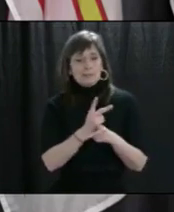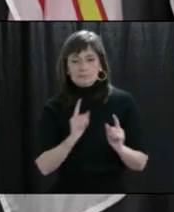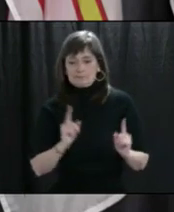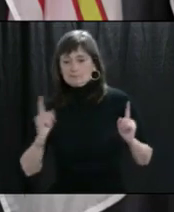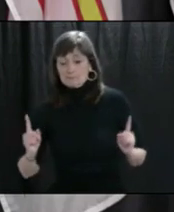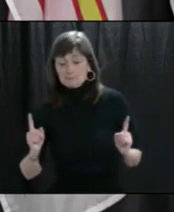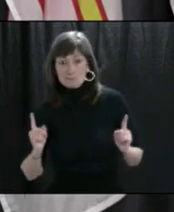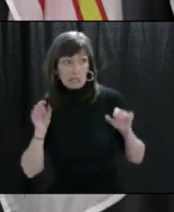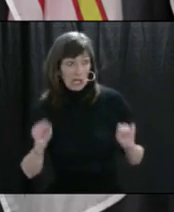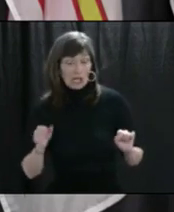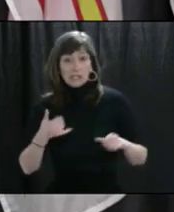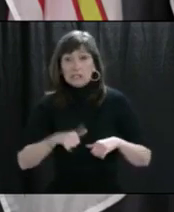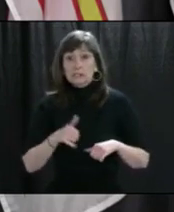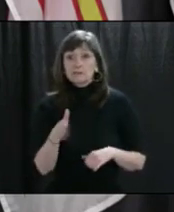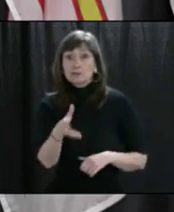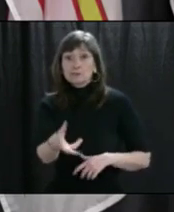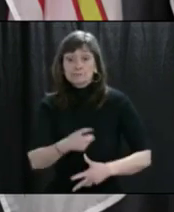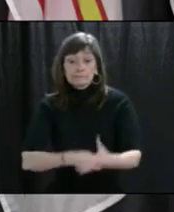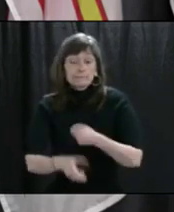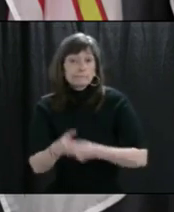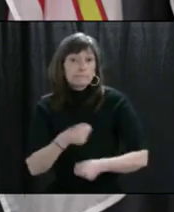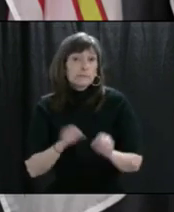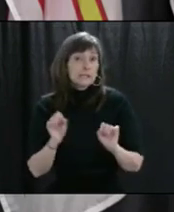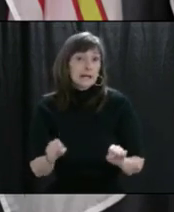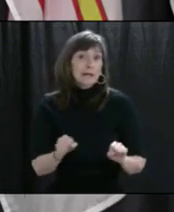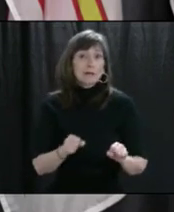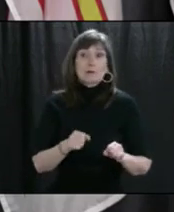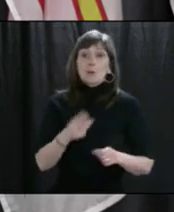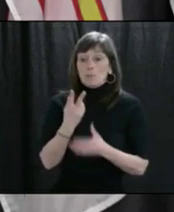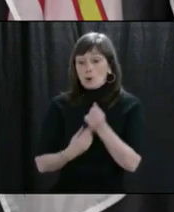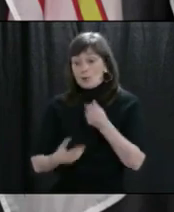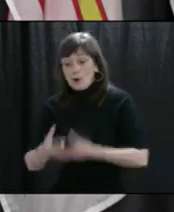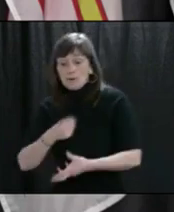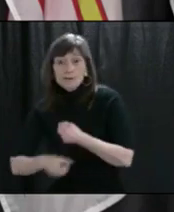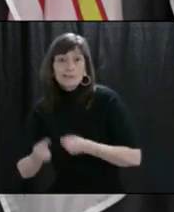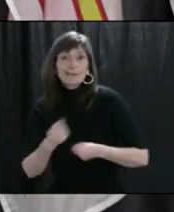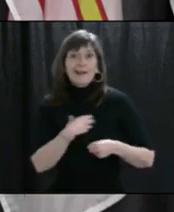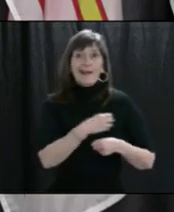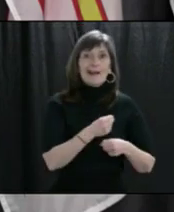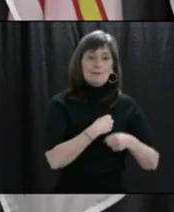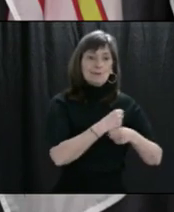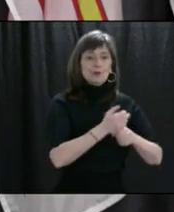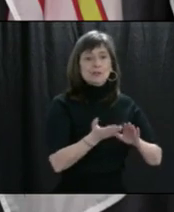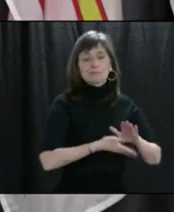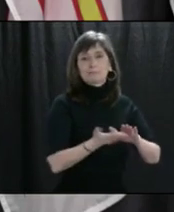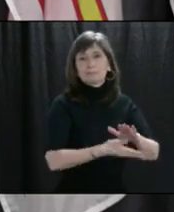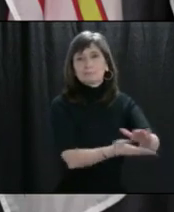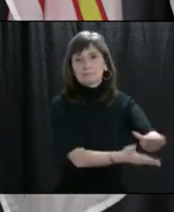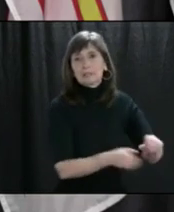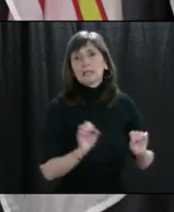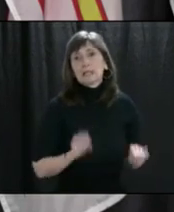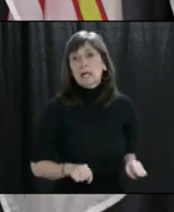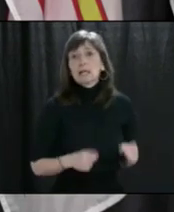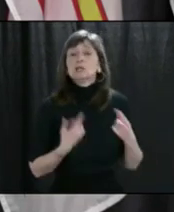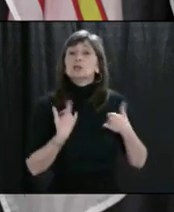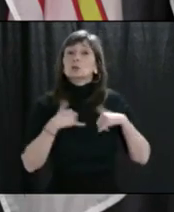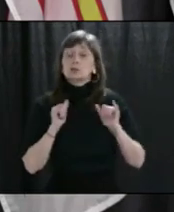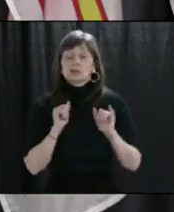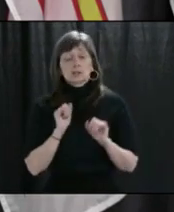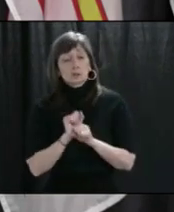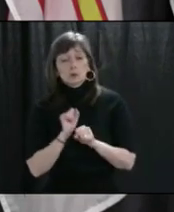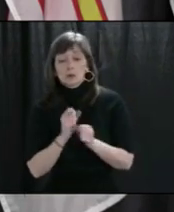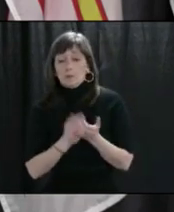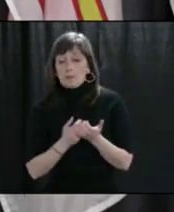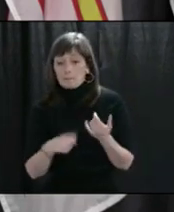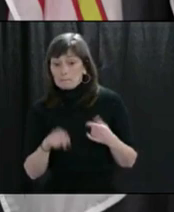both for the harvesting sector and for the processing sector, you know, can be a little difficult. So we're working with that sector right now to see